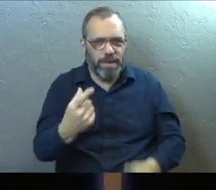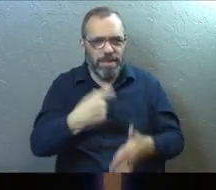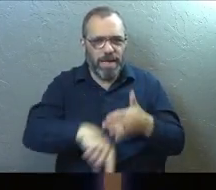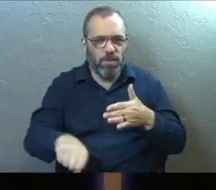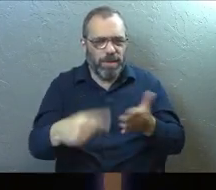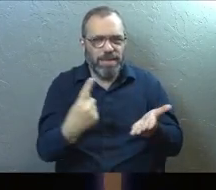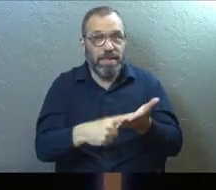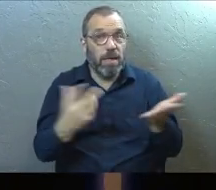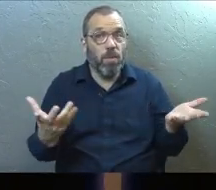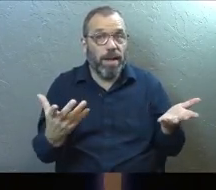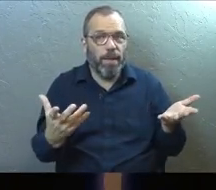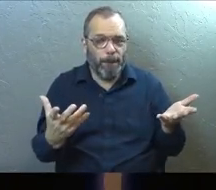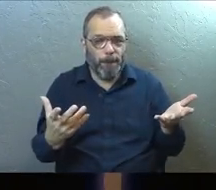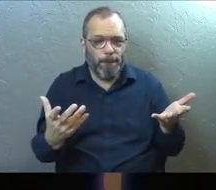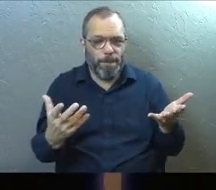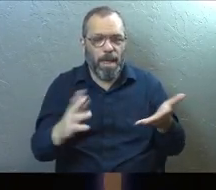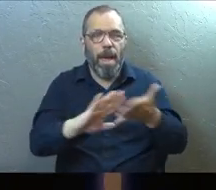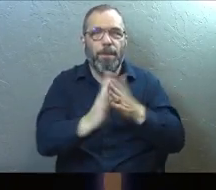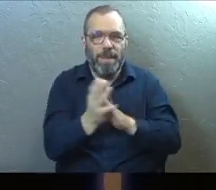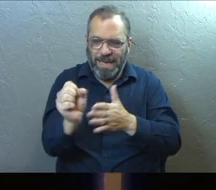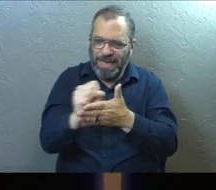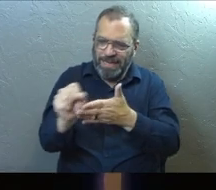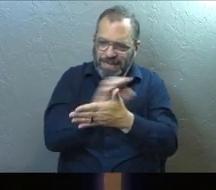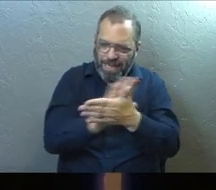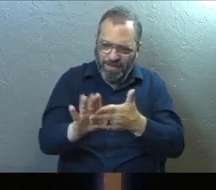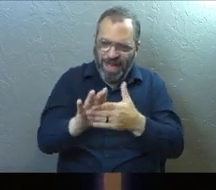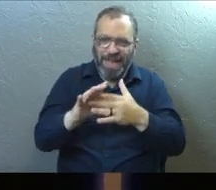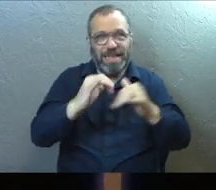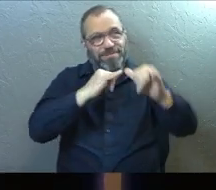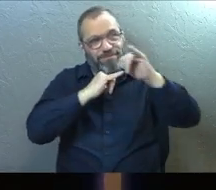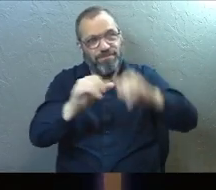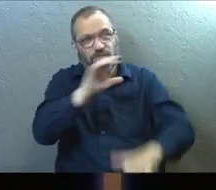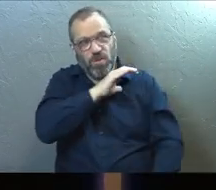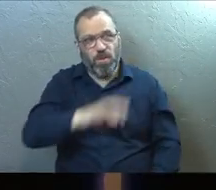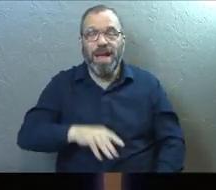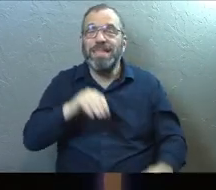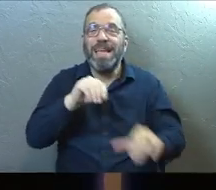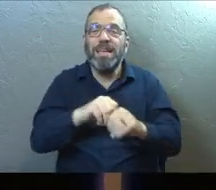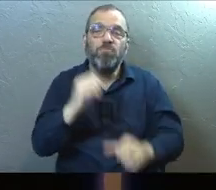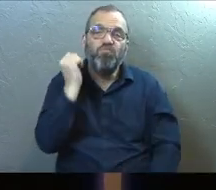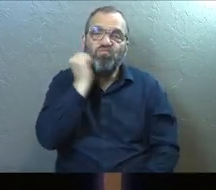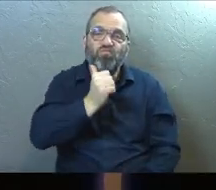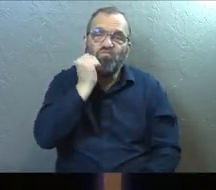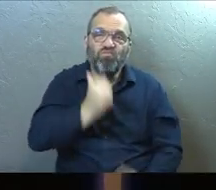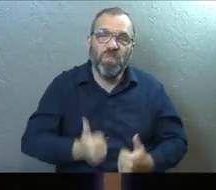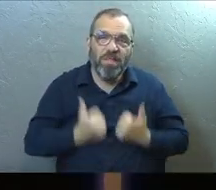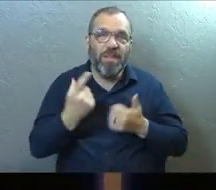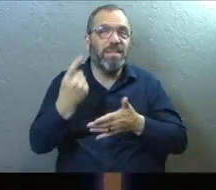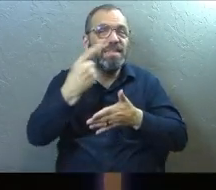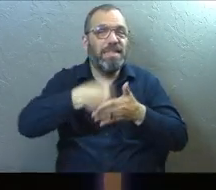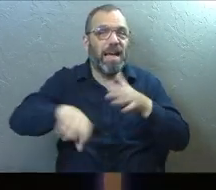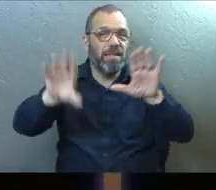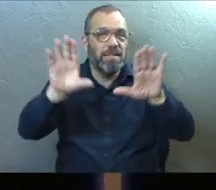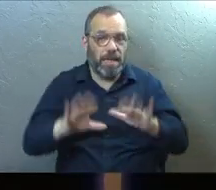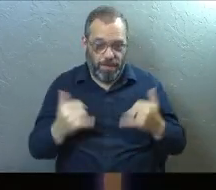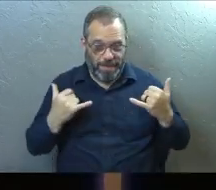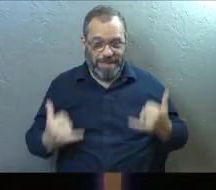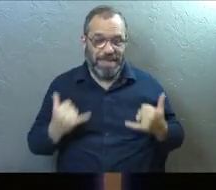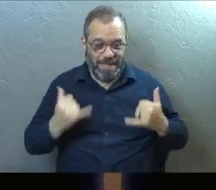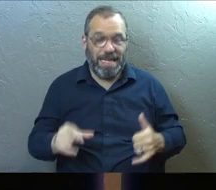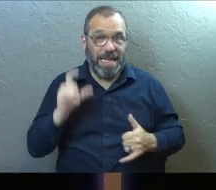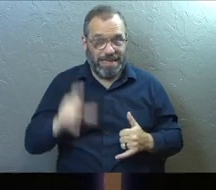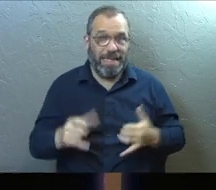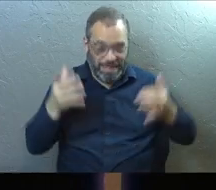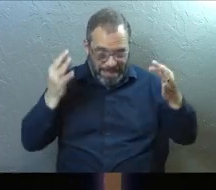Next week, we're going to talk about how to be sanctified into the image of Christ in your daily life. That's all next week. But today you